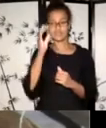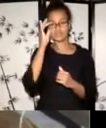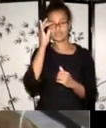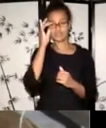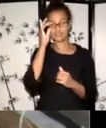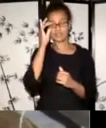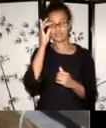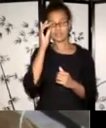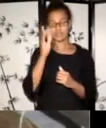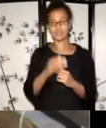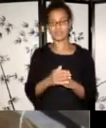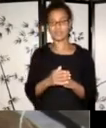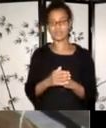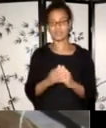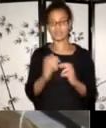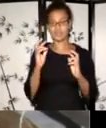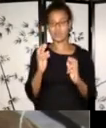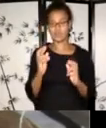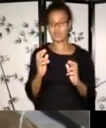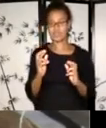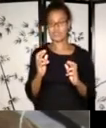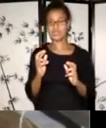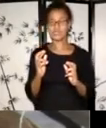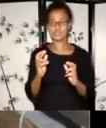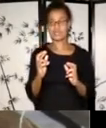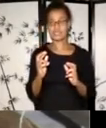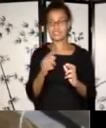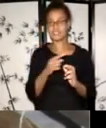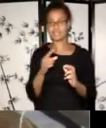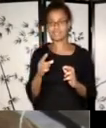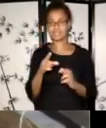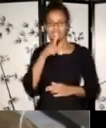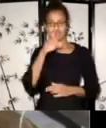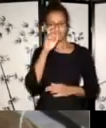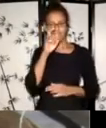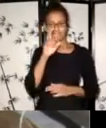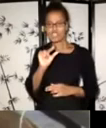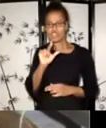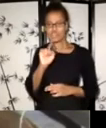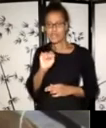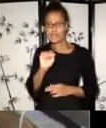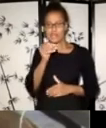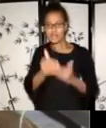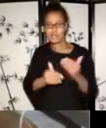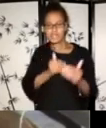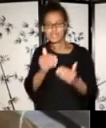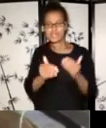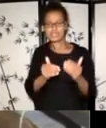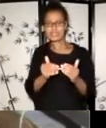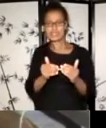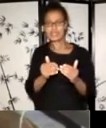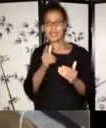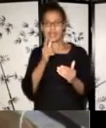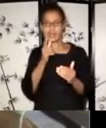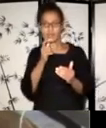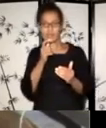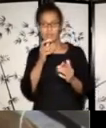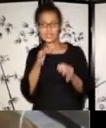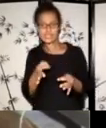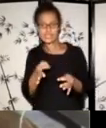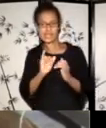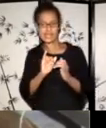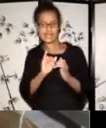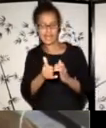demystify the, uh, you know, granting process, the jury process, and show you a little bit of, um,